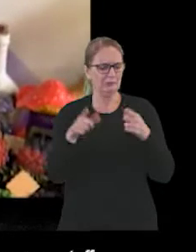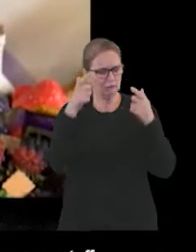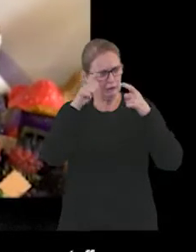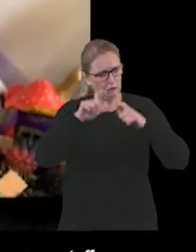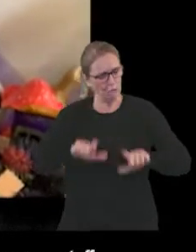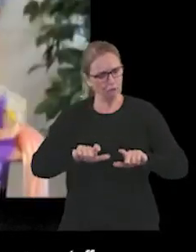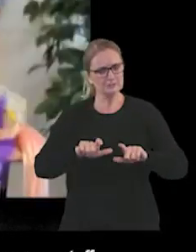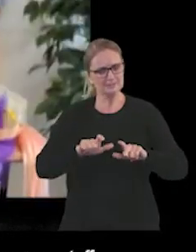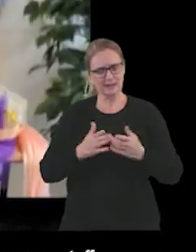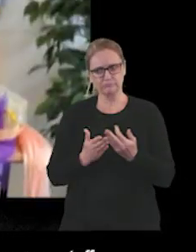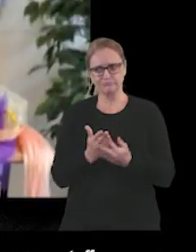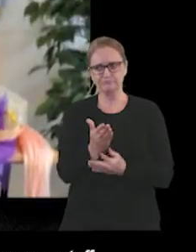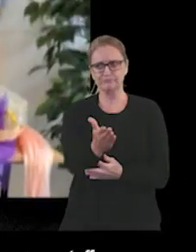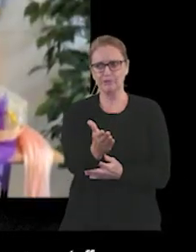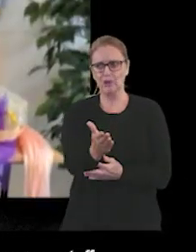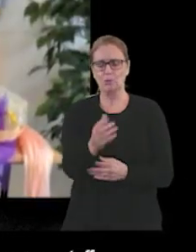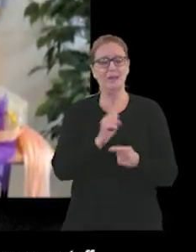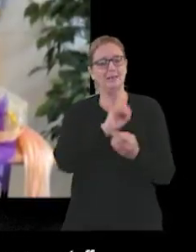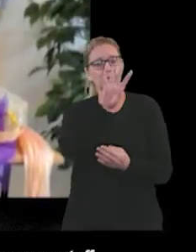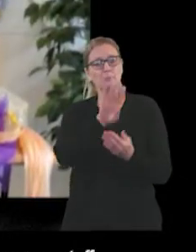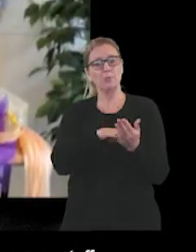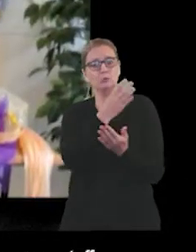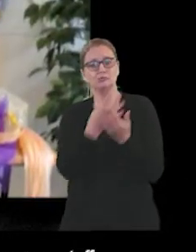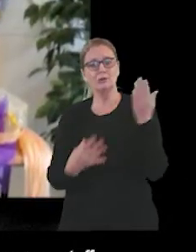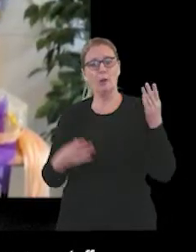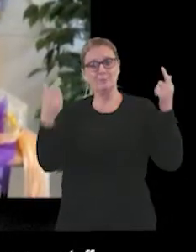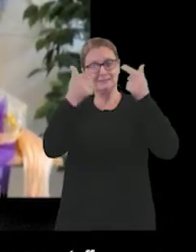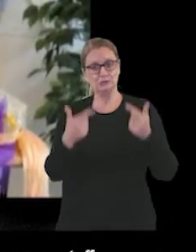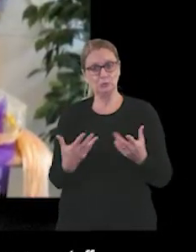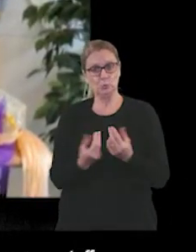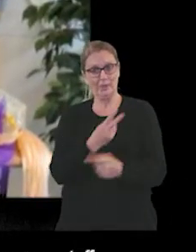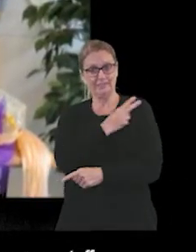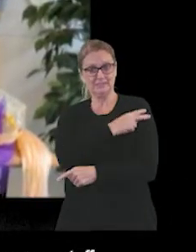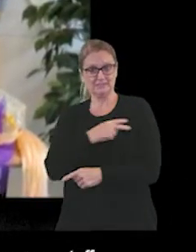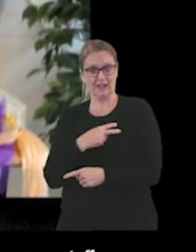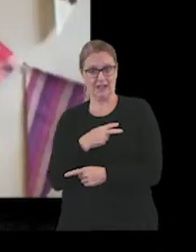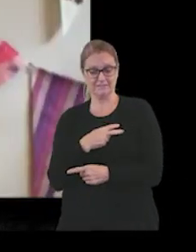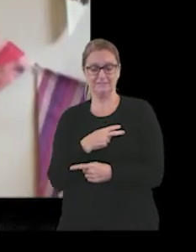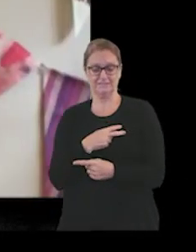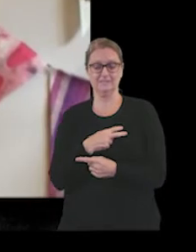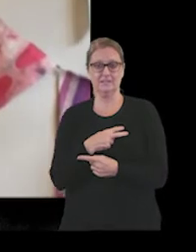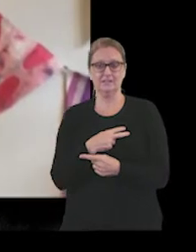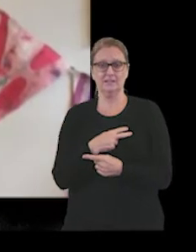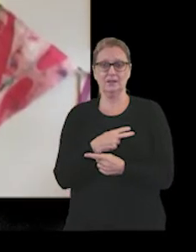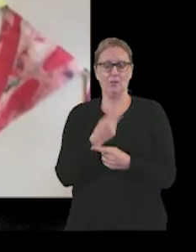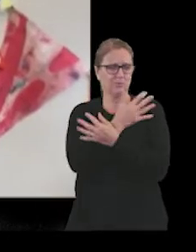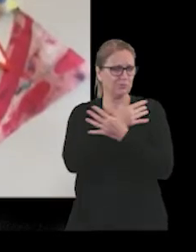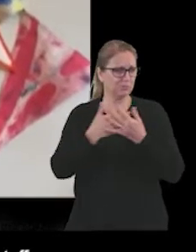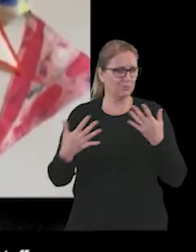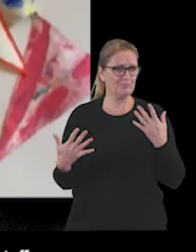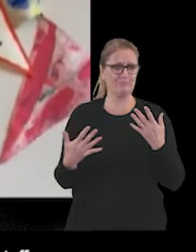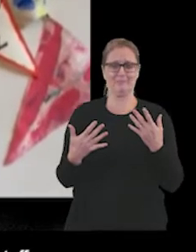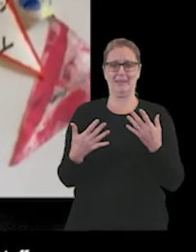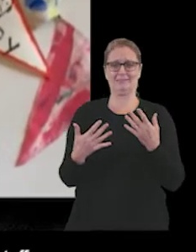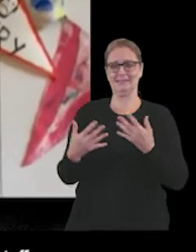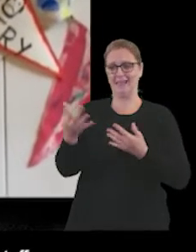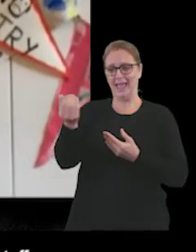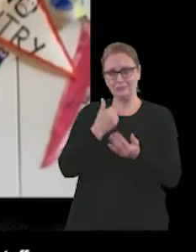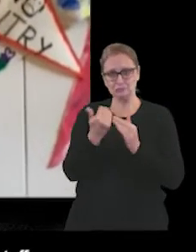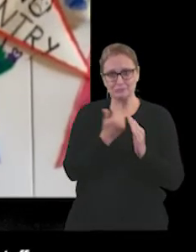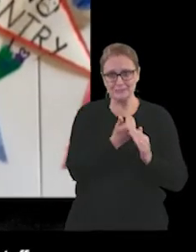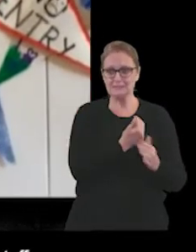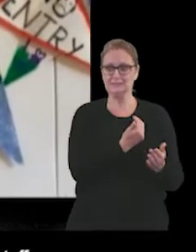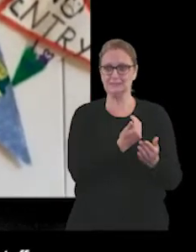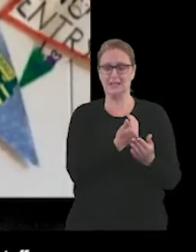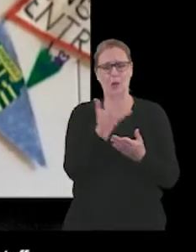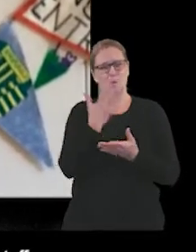had a poetry competition amongst staff and we had 13 entries. I think I wanted to bring out the creativity amongst the